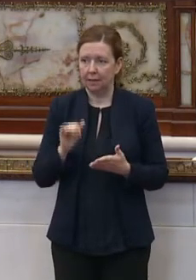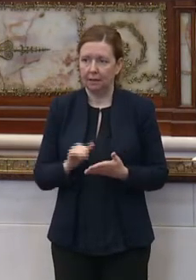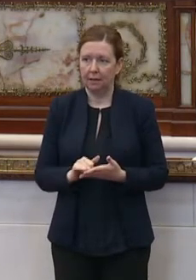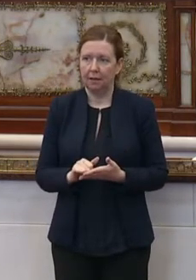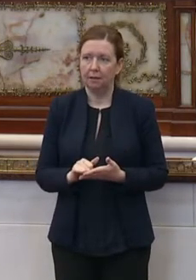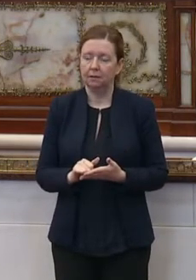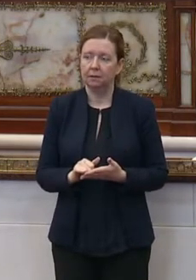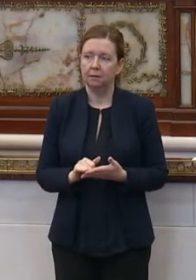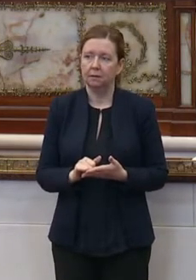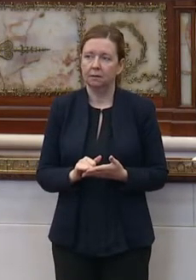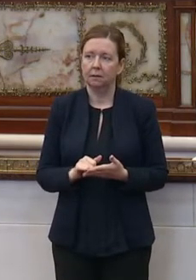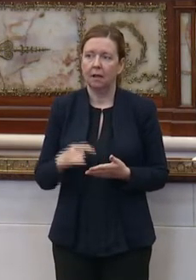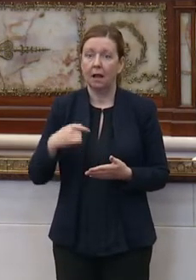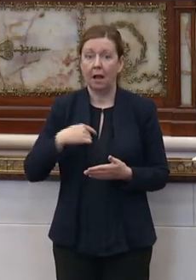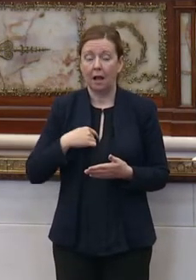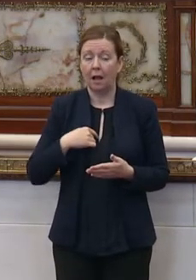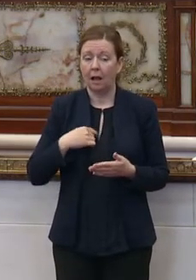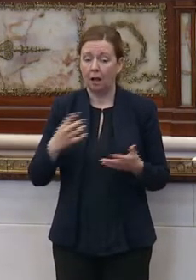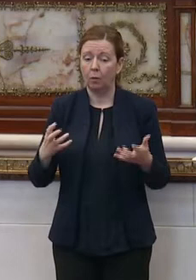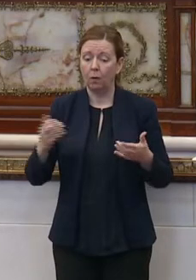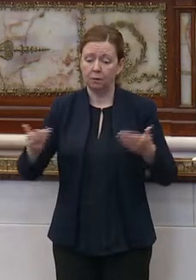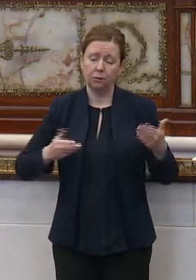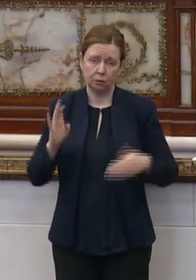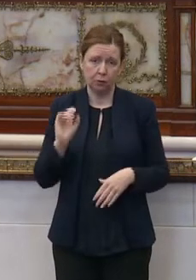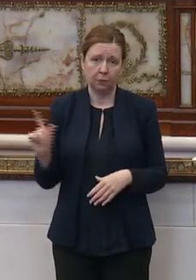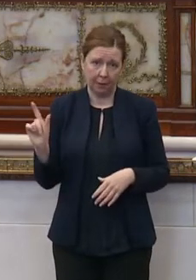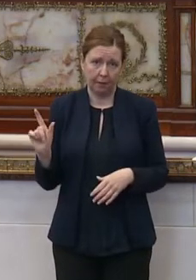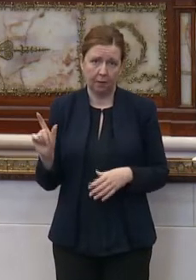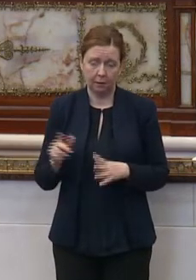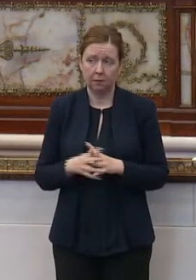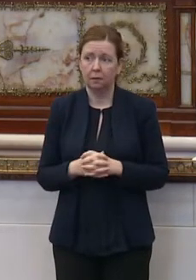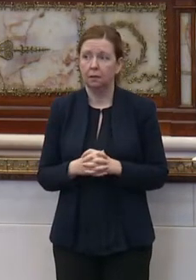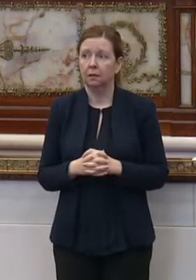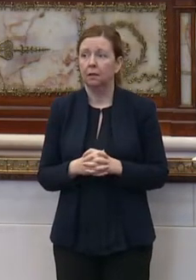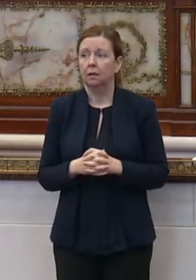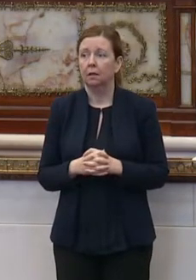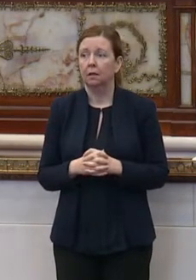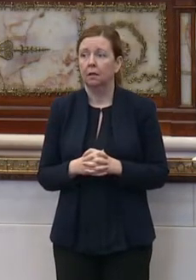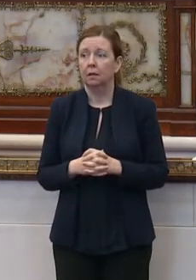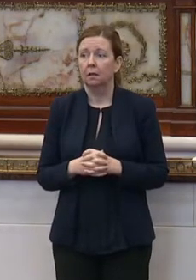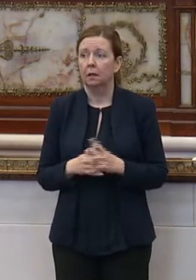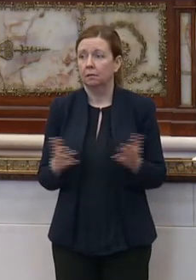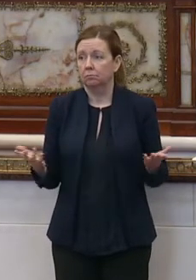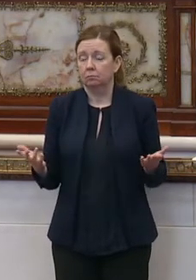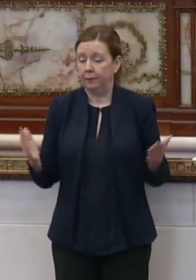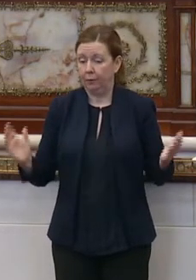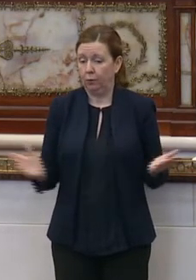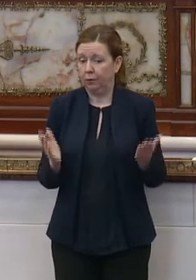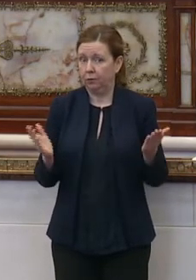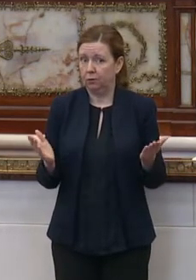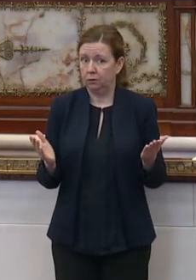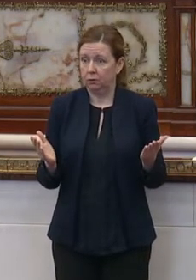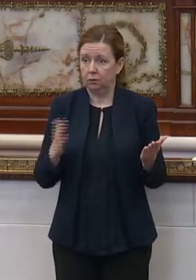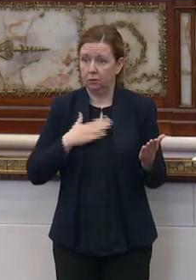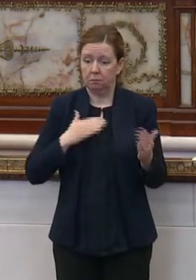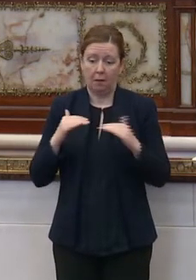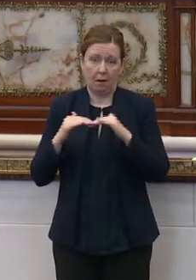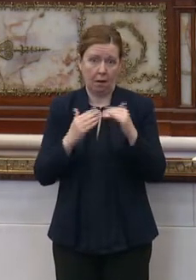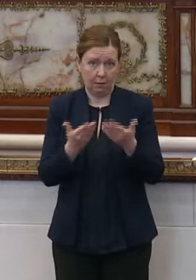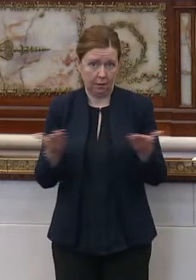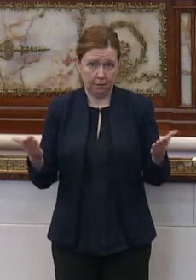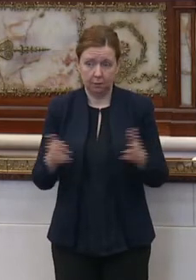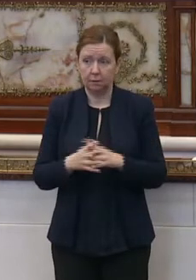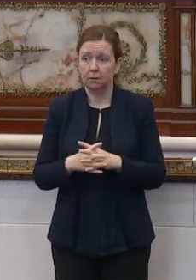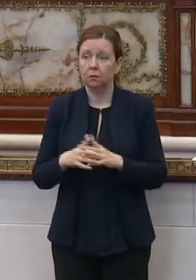I intend to introduce a bill. And I certainly encourage my colleagues